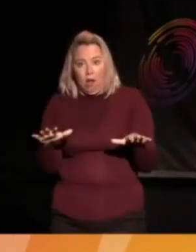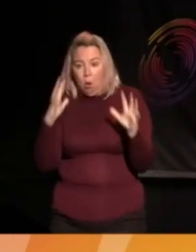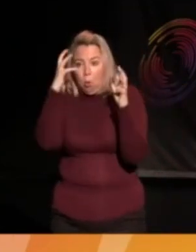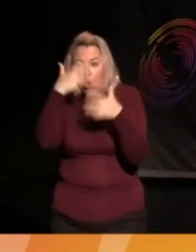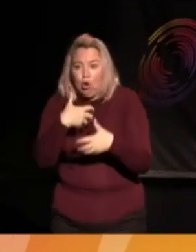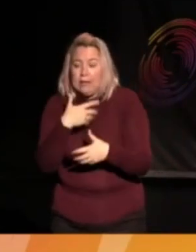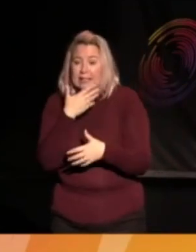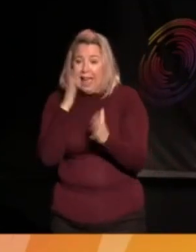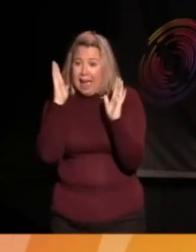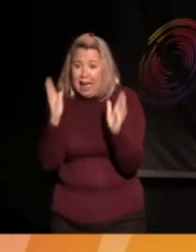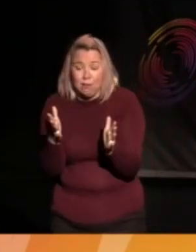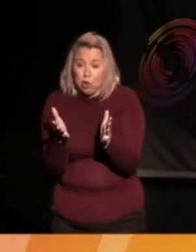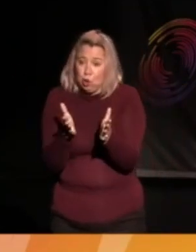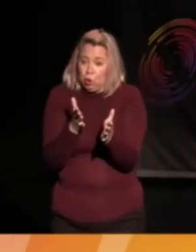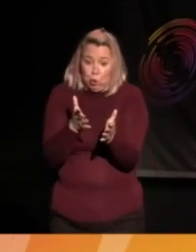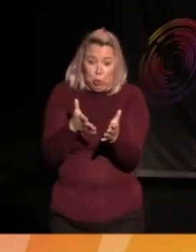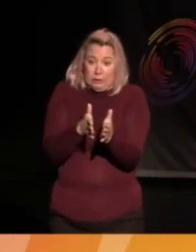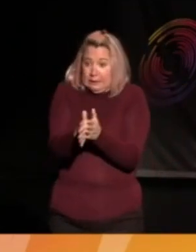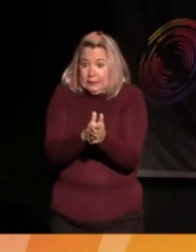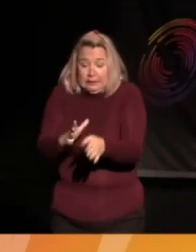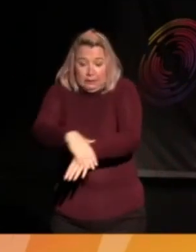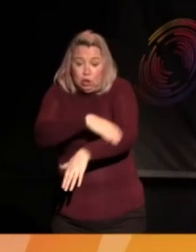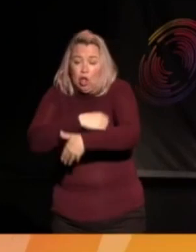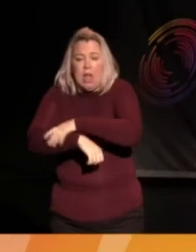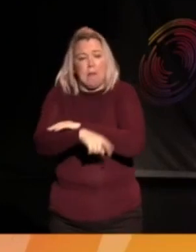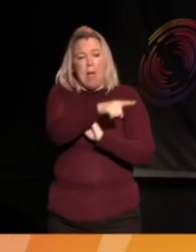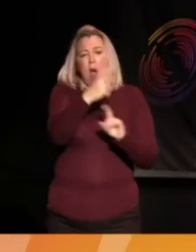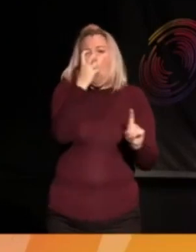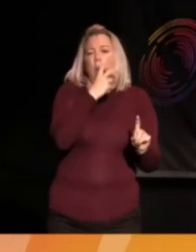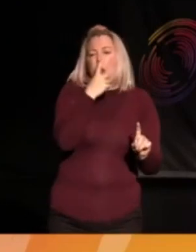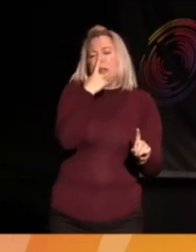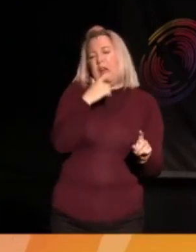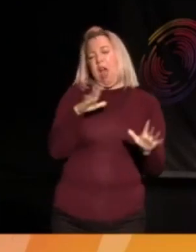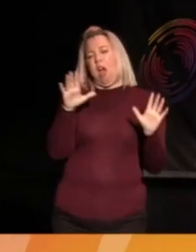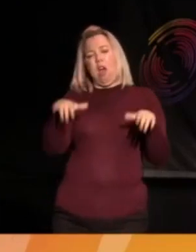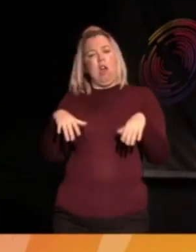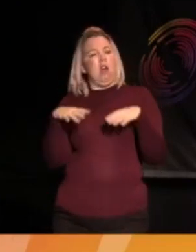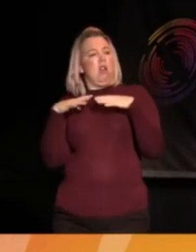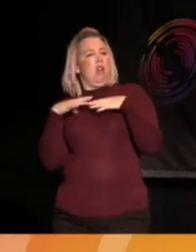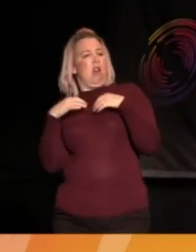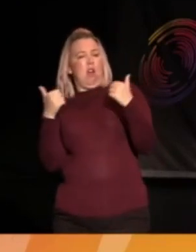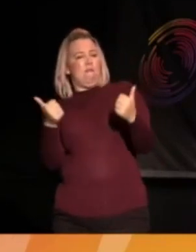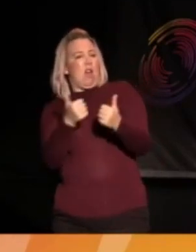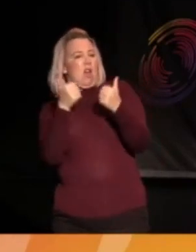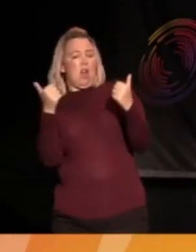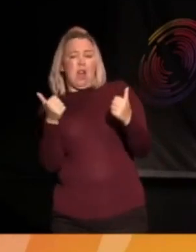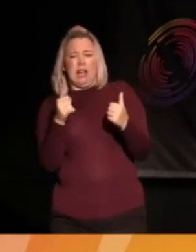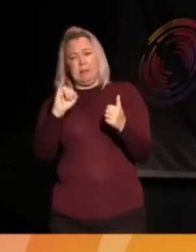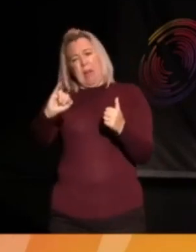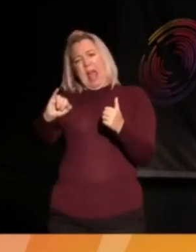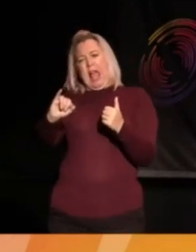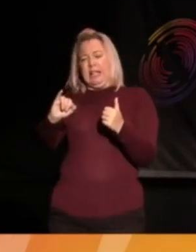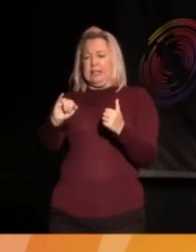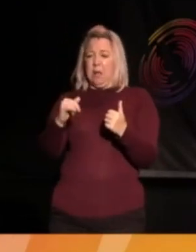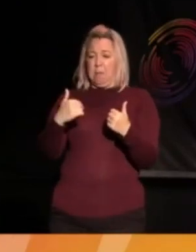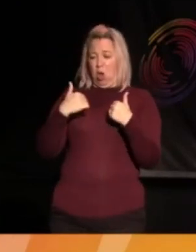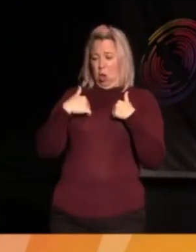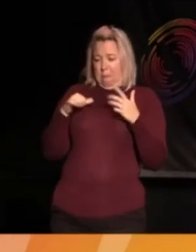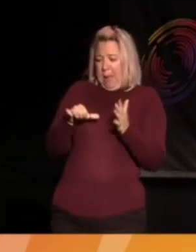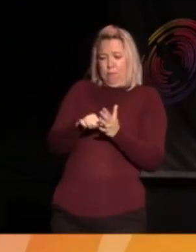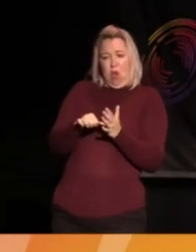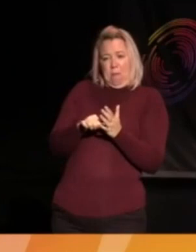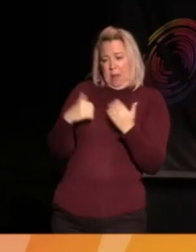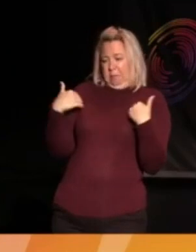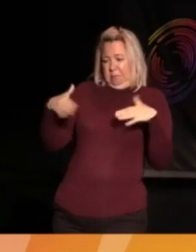choice. We don't have this look that I'd say maybe older generations do where they can sit back and go, you know what? It's bad, but it isn't necessarily my problem.